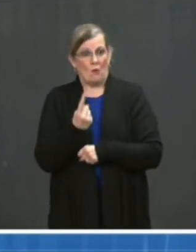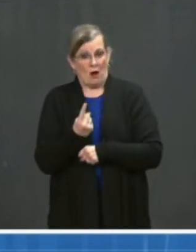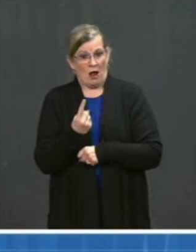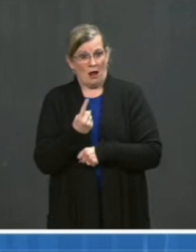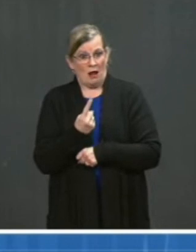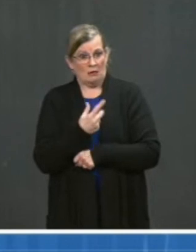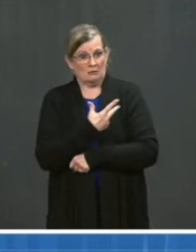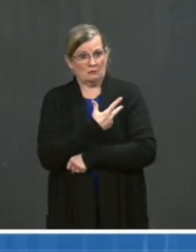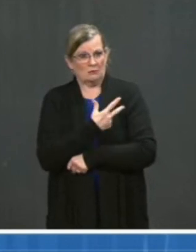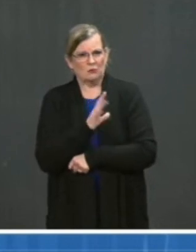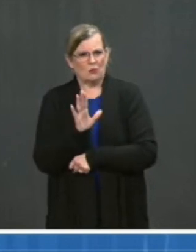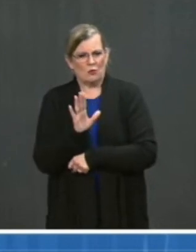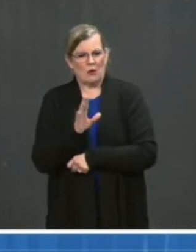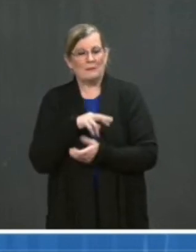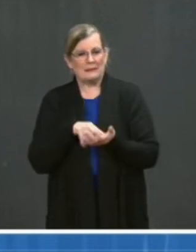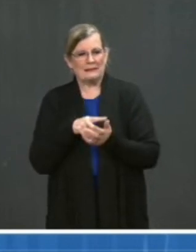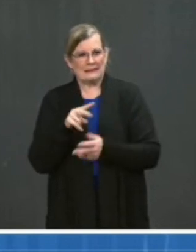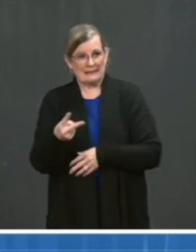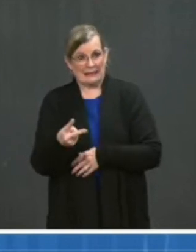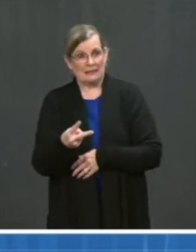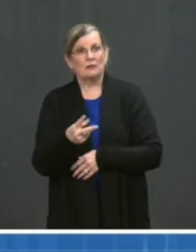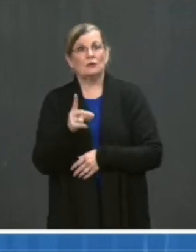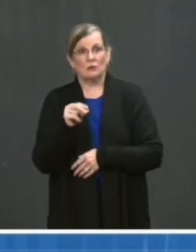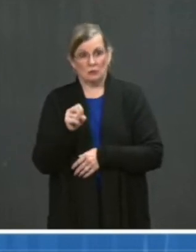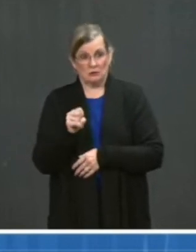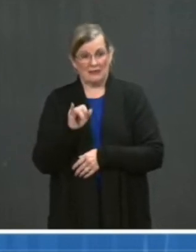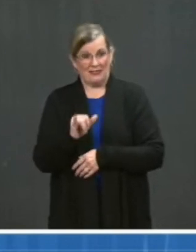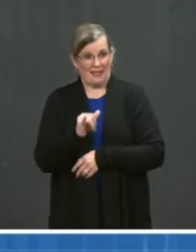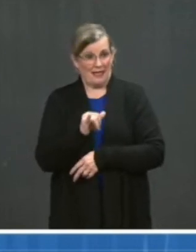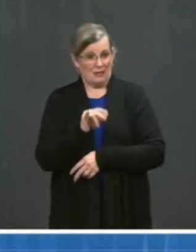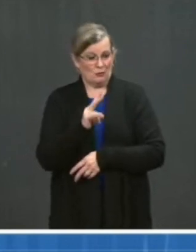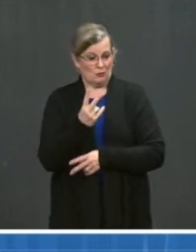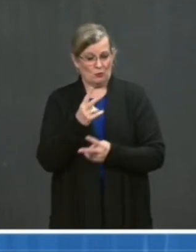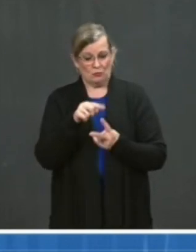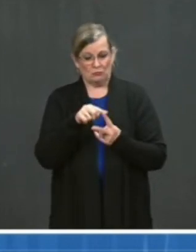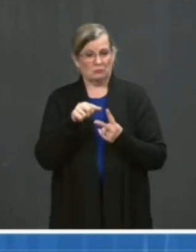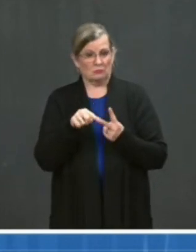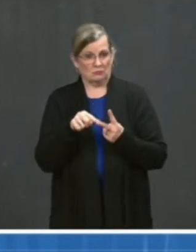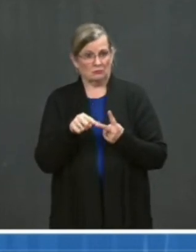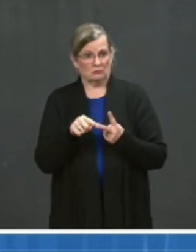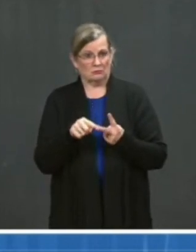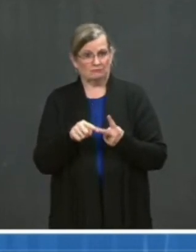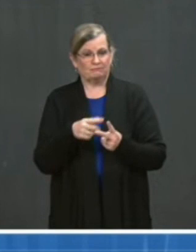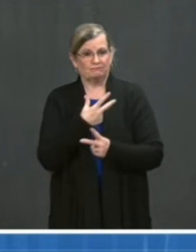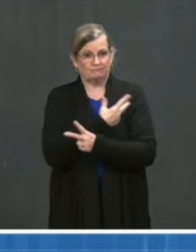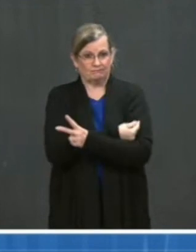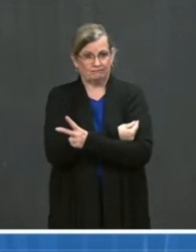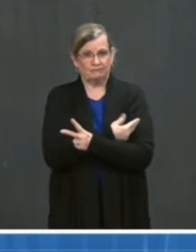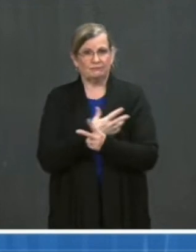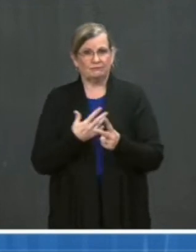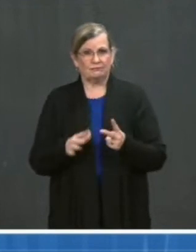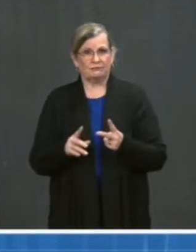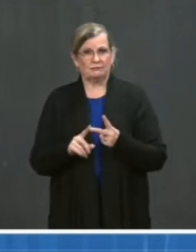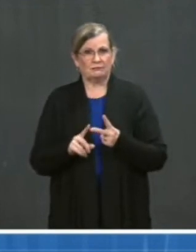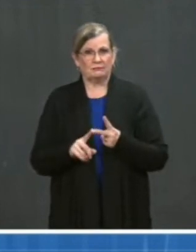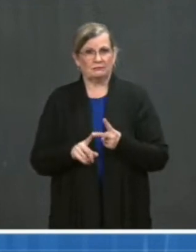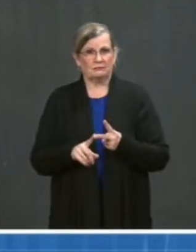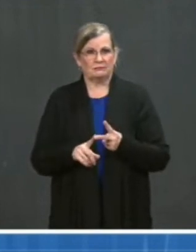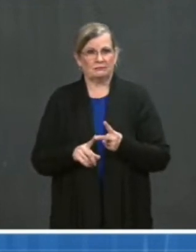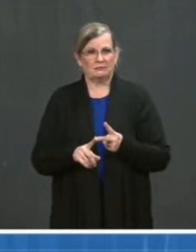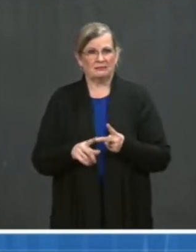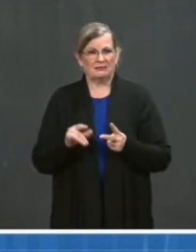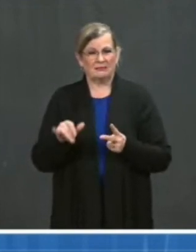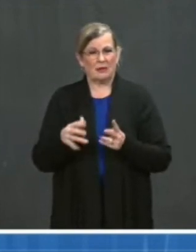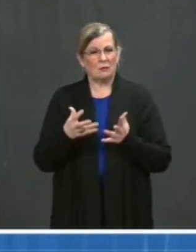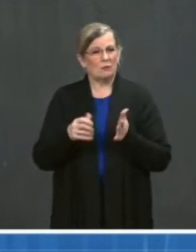the second dose of the two-dose vaccines. When we released the guidance in early March, I emphasized that the science and